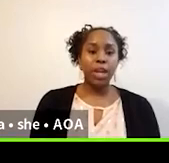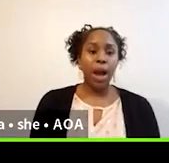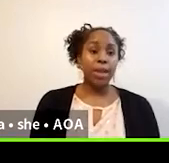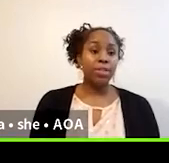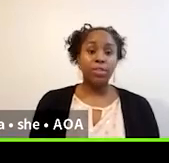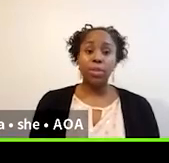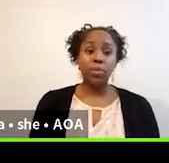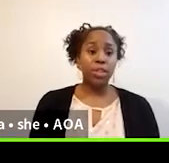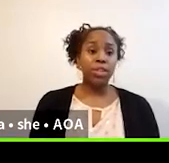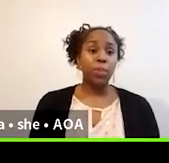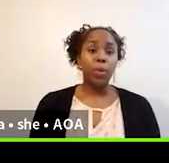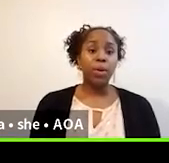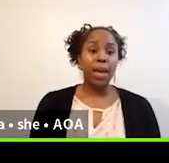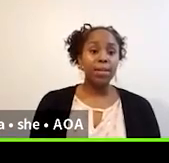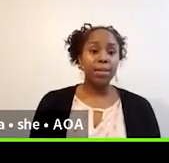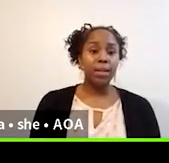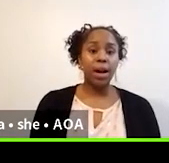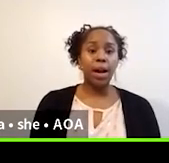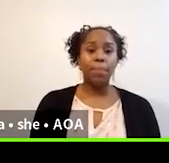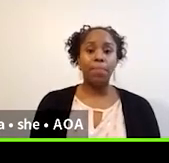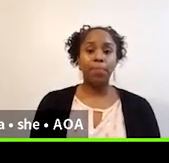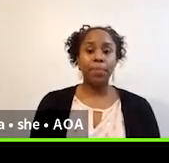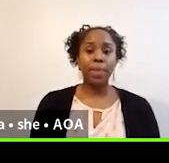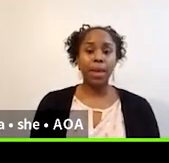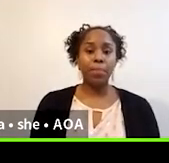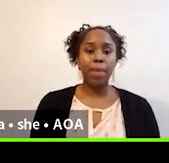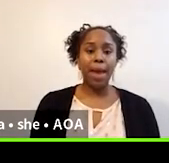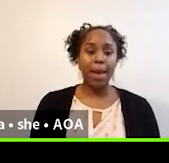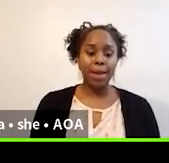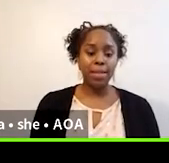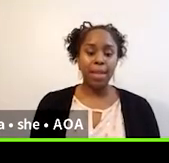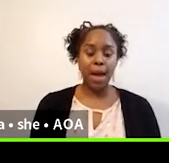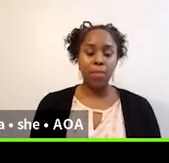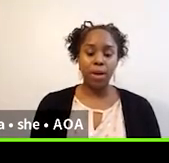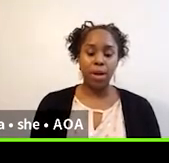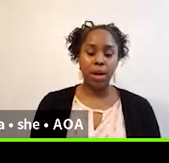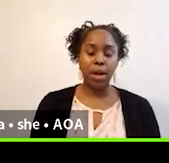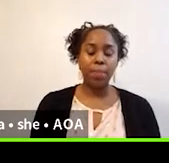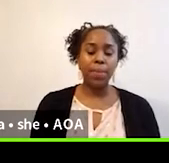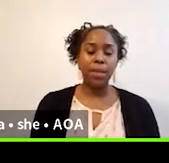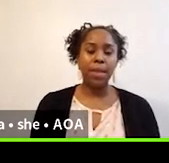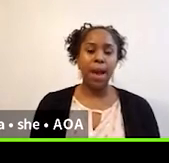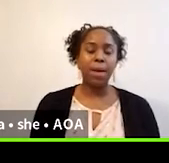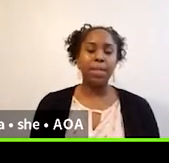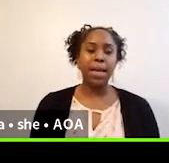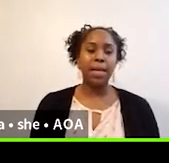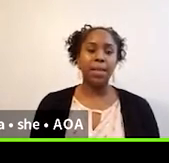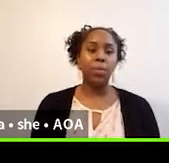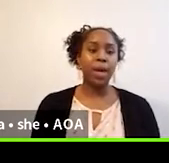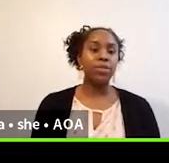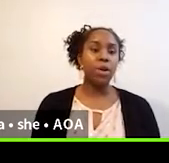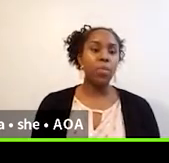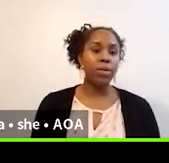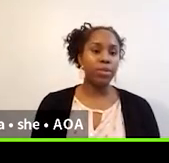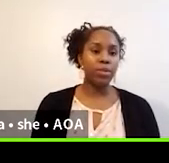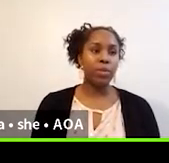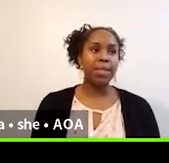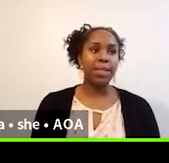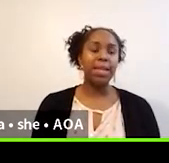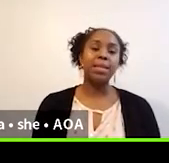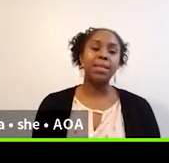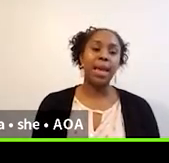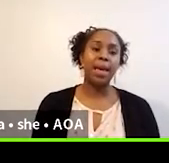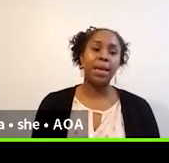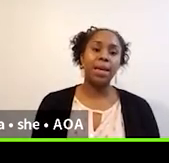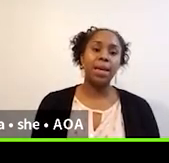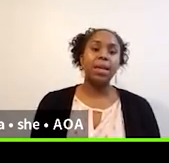Madam chair, I certainly would support that. And, and want to accompany that by saying that what I don't want to do